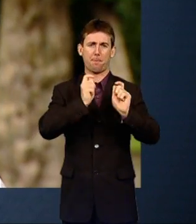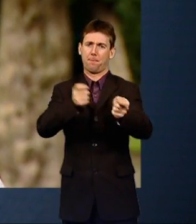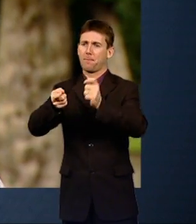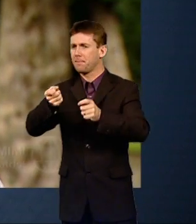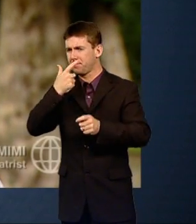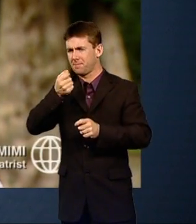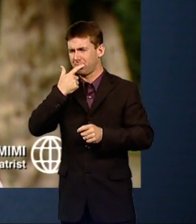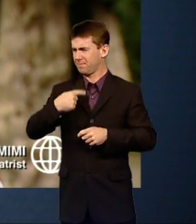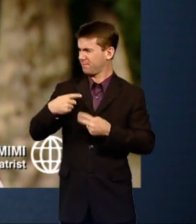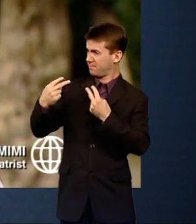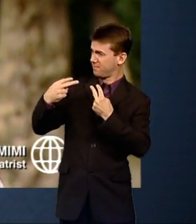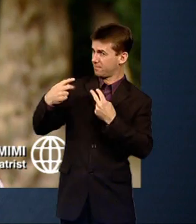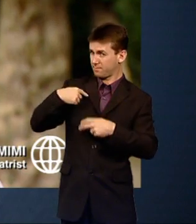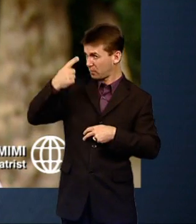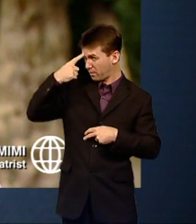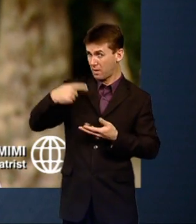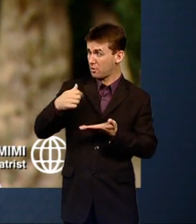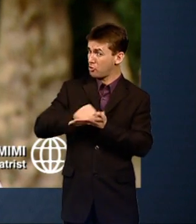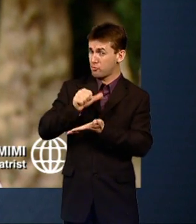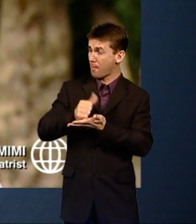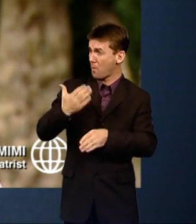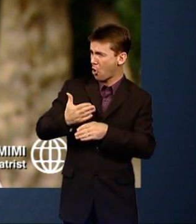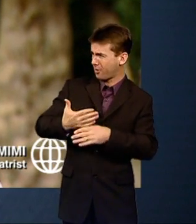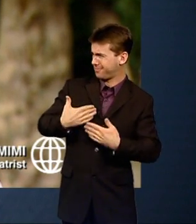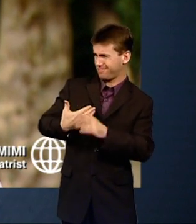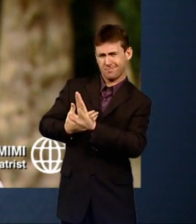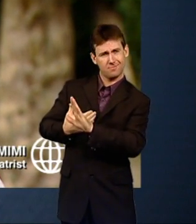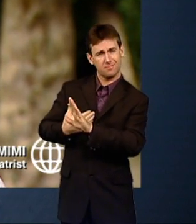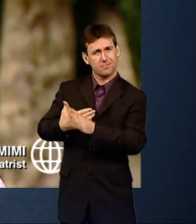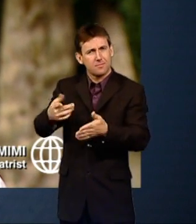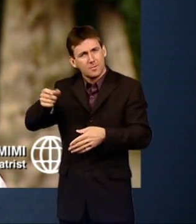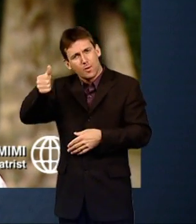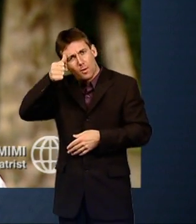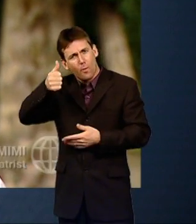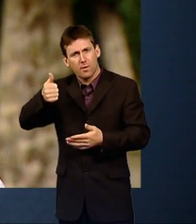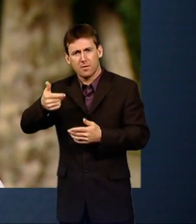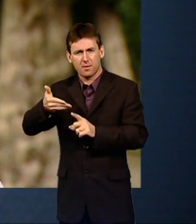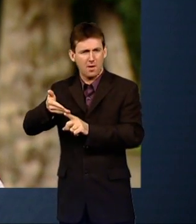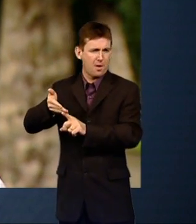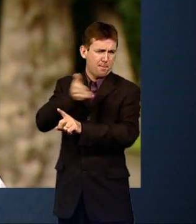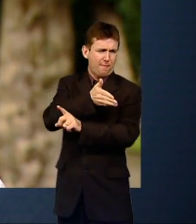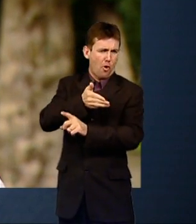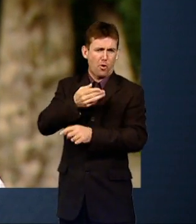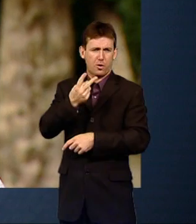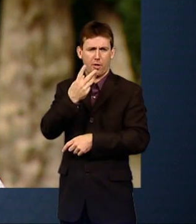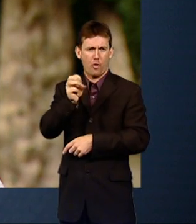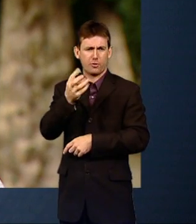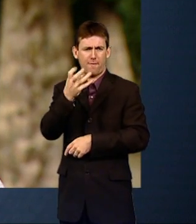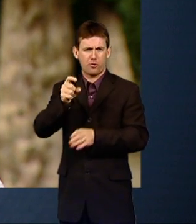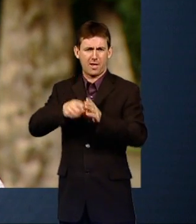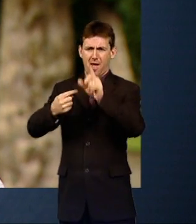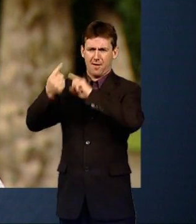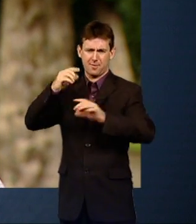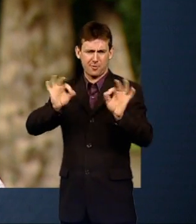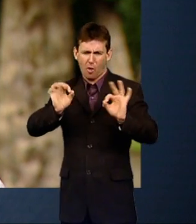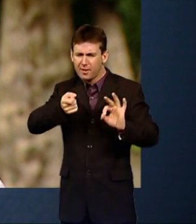kids used to do? What the hell did families used to do before these mass use of drugs was all around? I mean, do we have any evidence